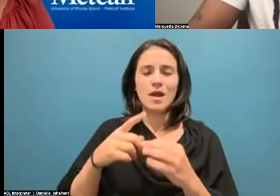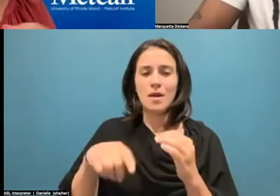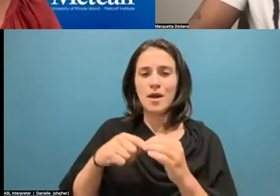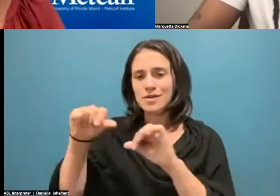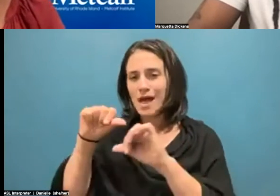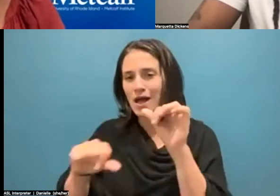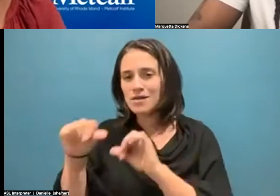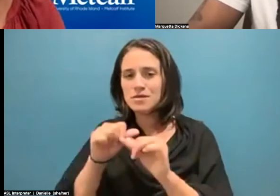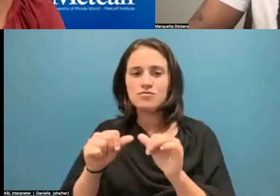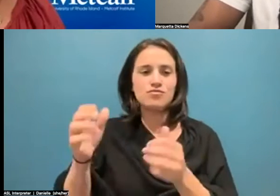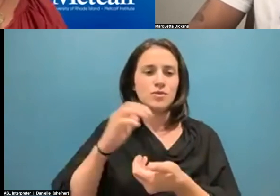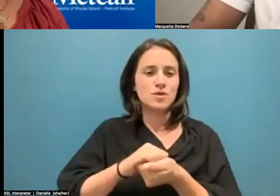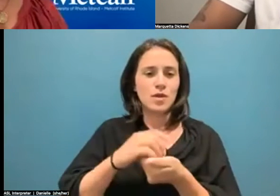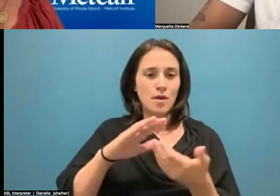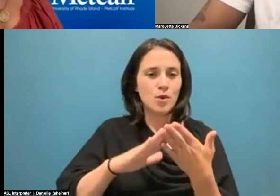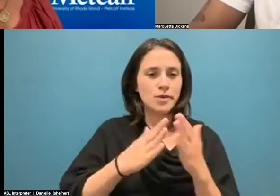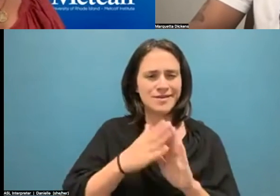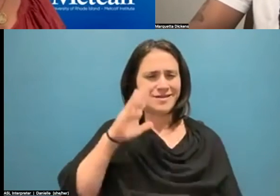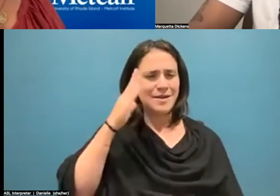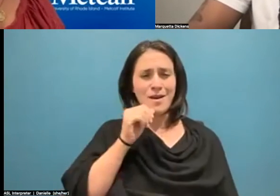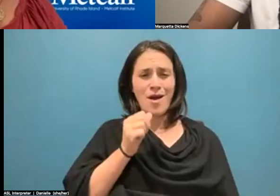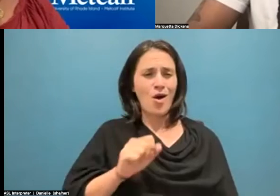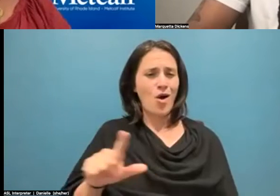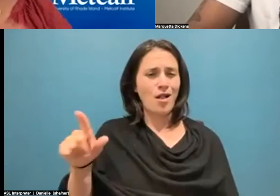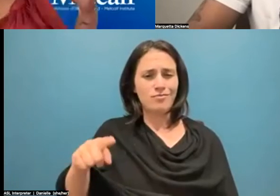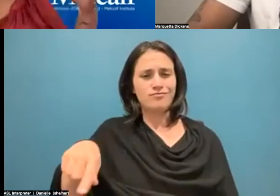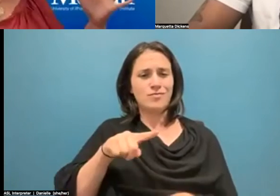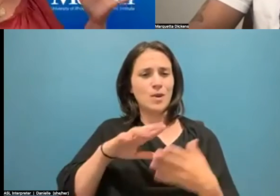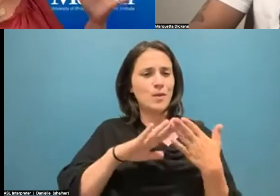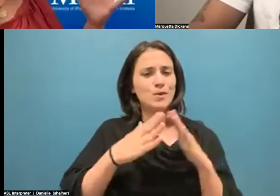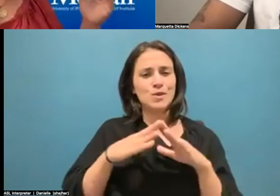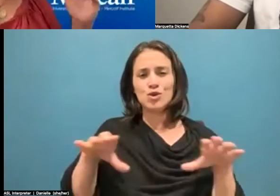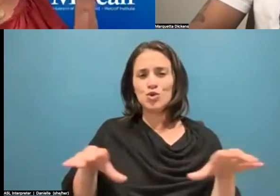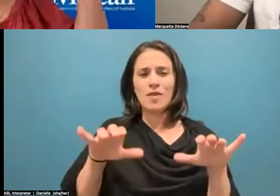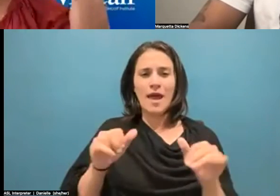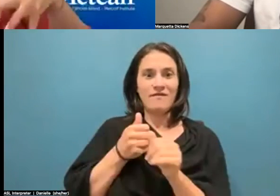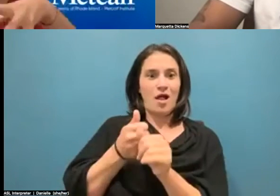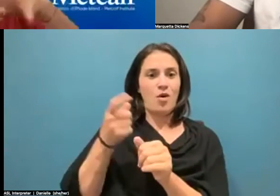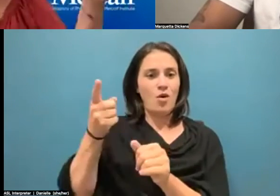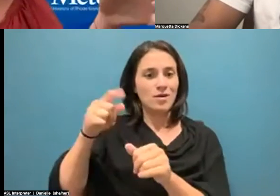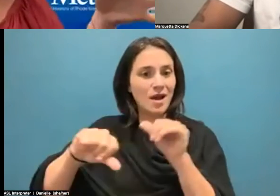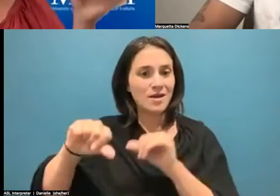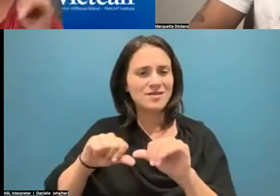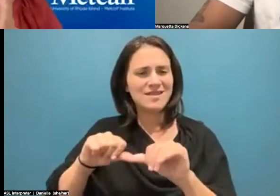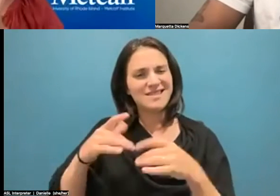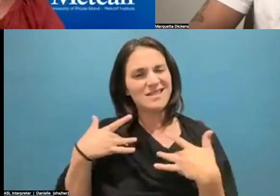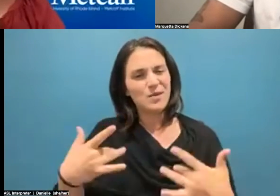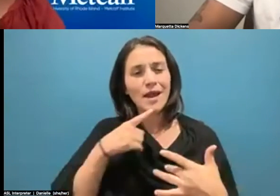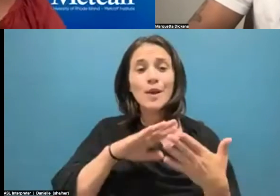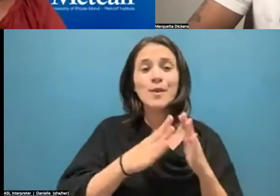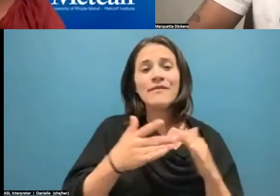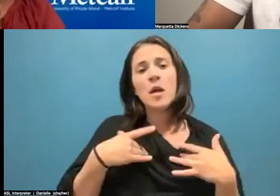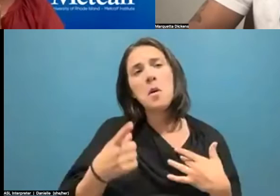Not all communities do that. You know, it's often sort of communities sort of feel like, oh, the government will come in and take care of that, or